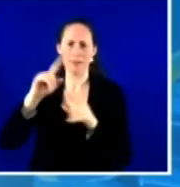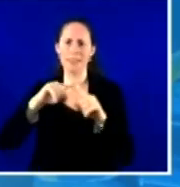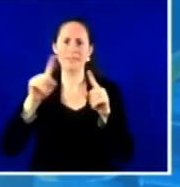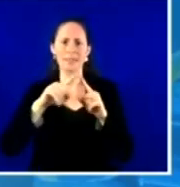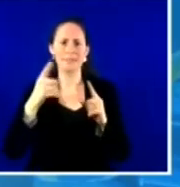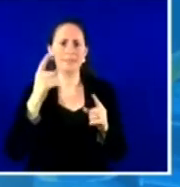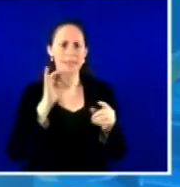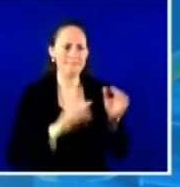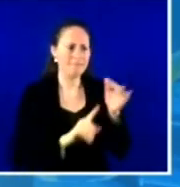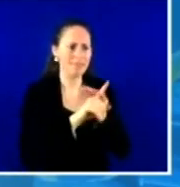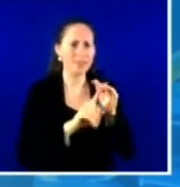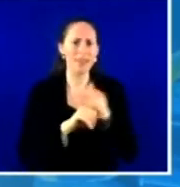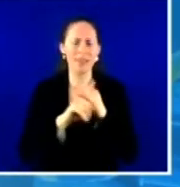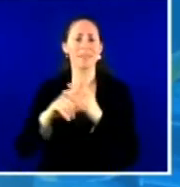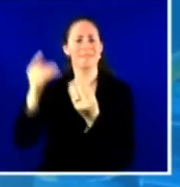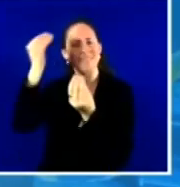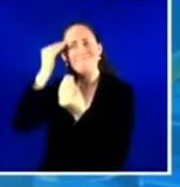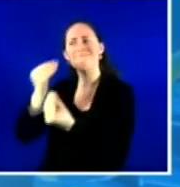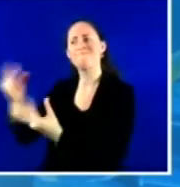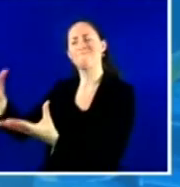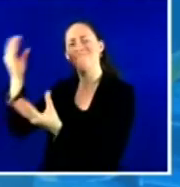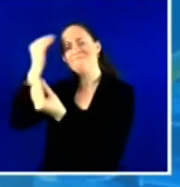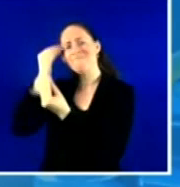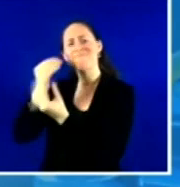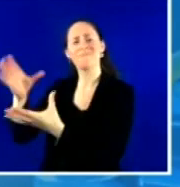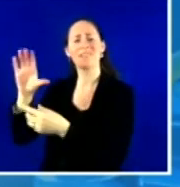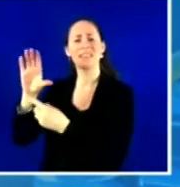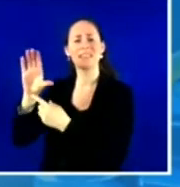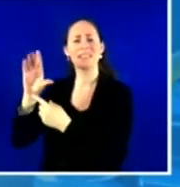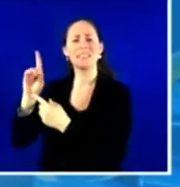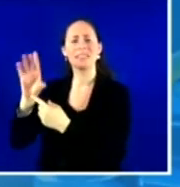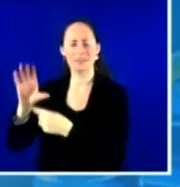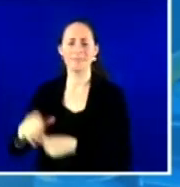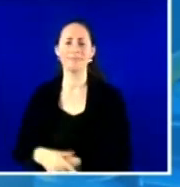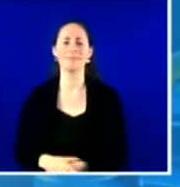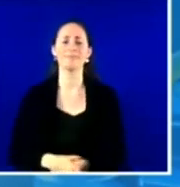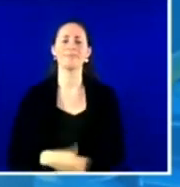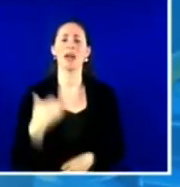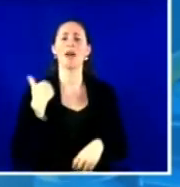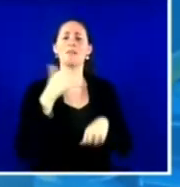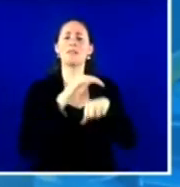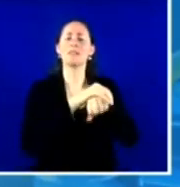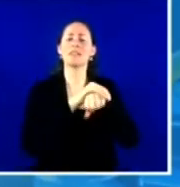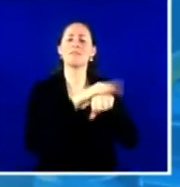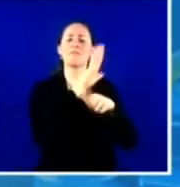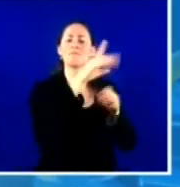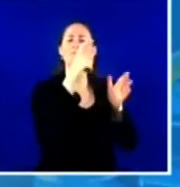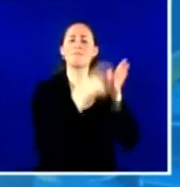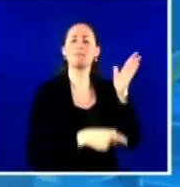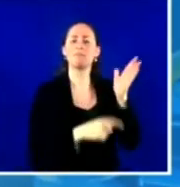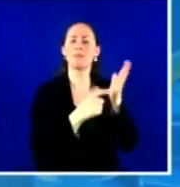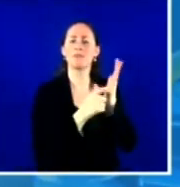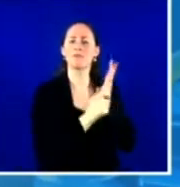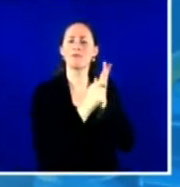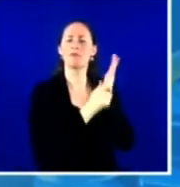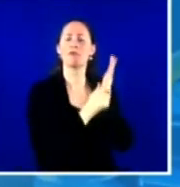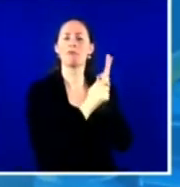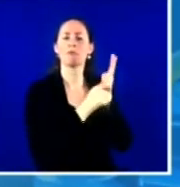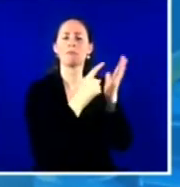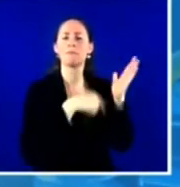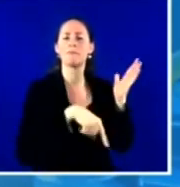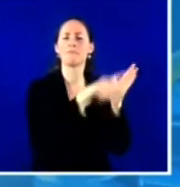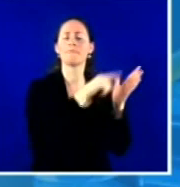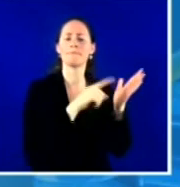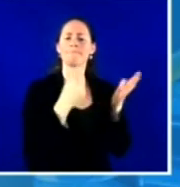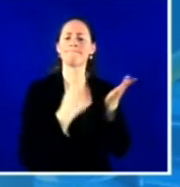in the New England Journal of Medicine, reporting on MIS-C cases in 26 states, 73 percent